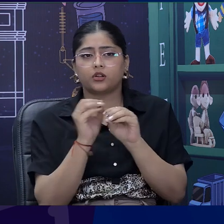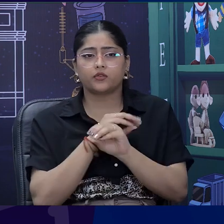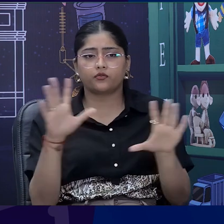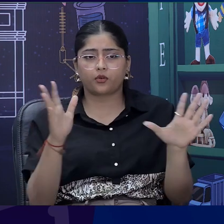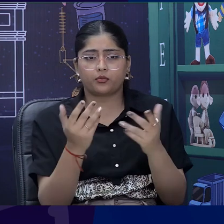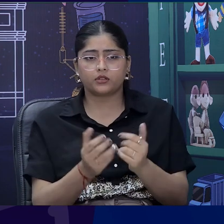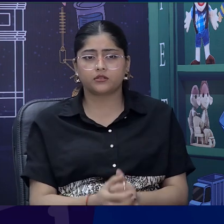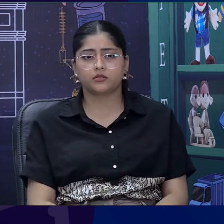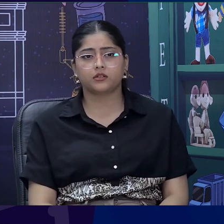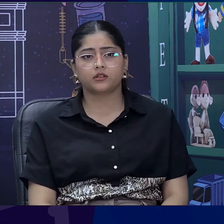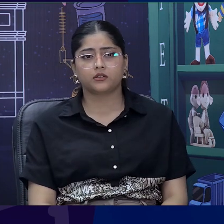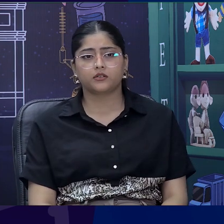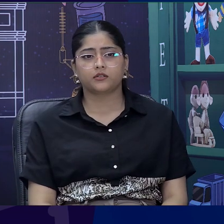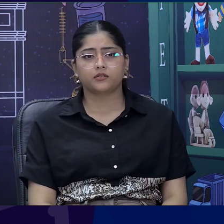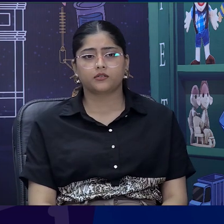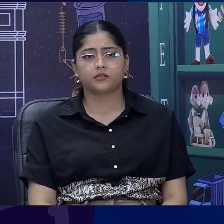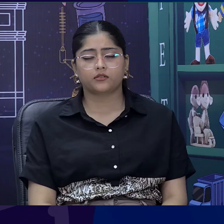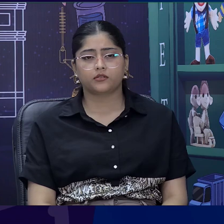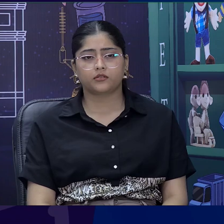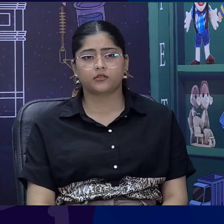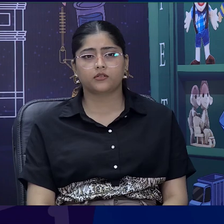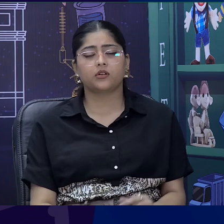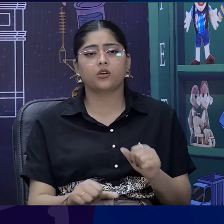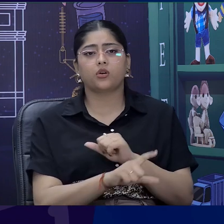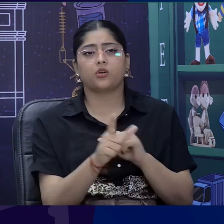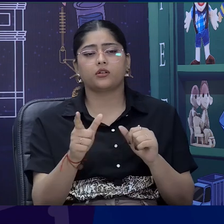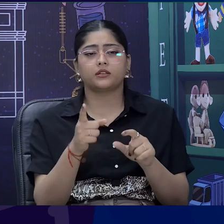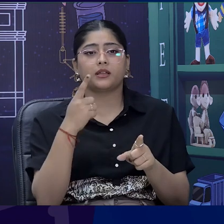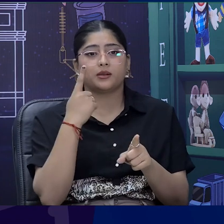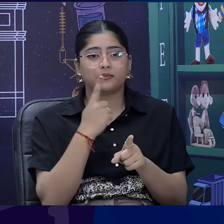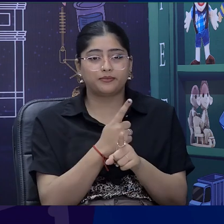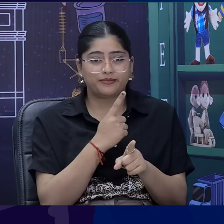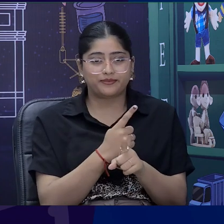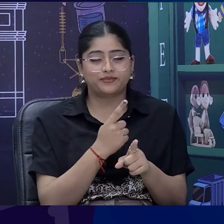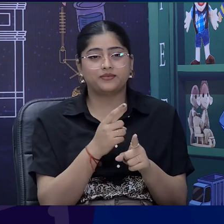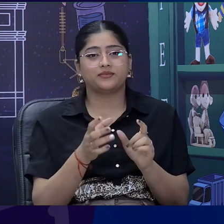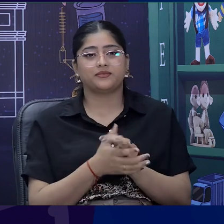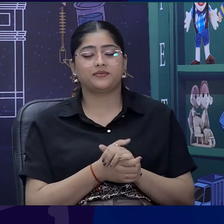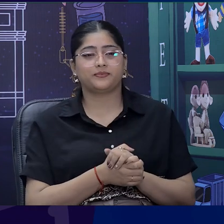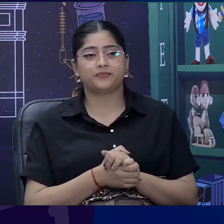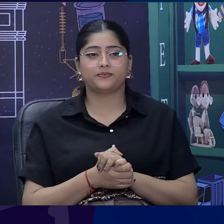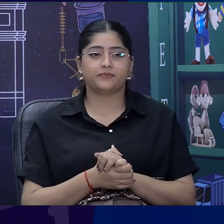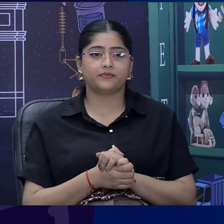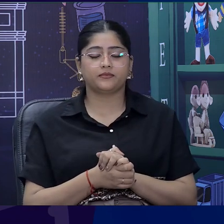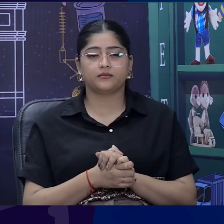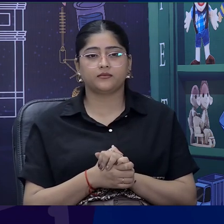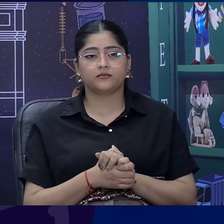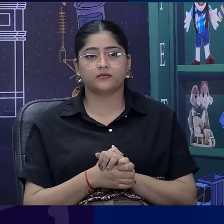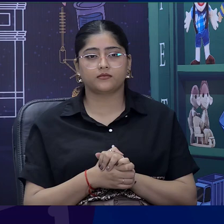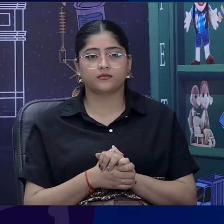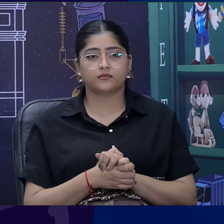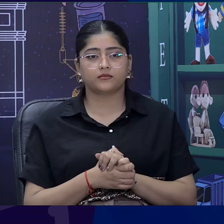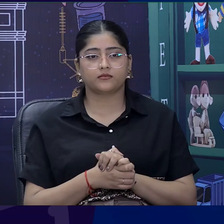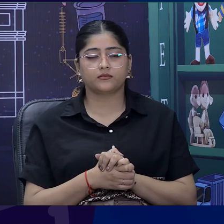say something to our learners? So, dear learners. Or teachers I would say. Right. So,